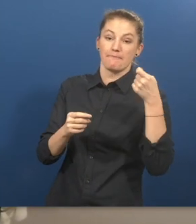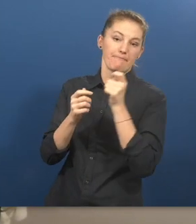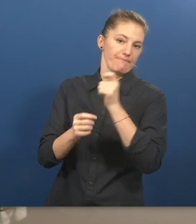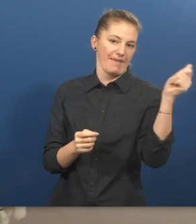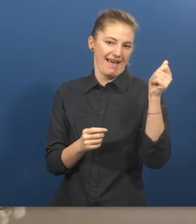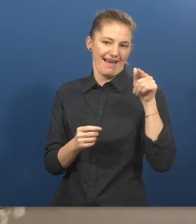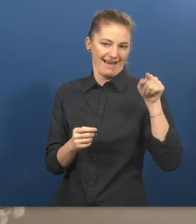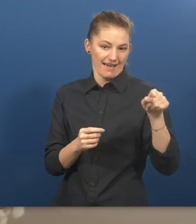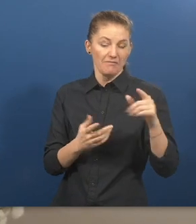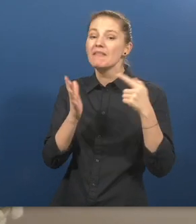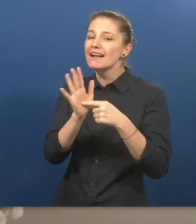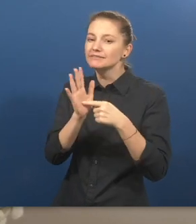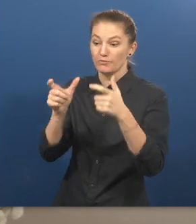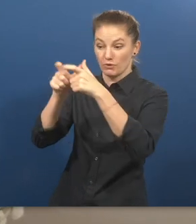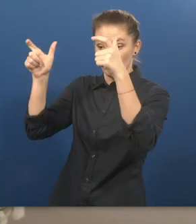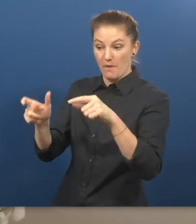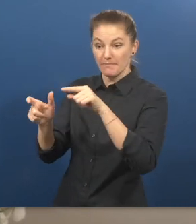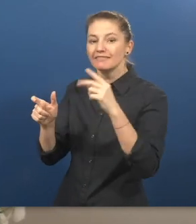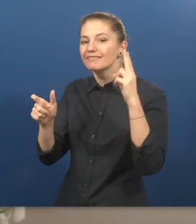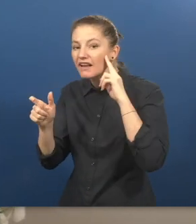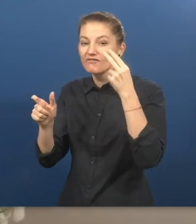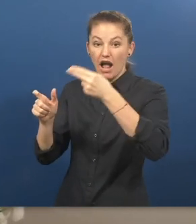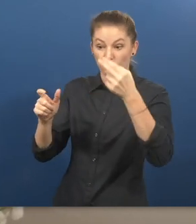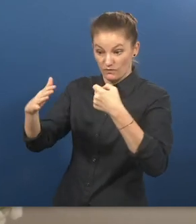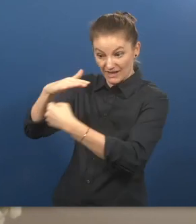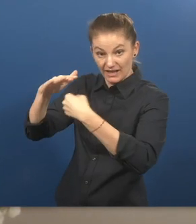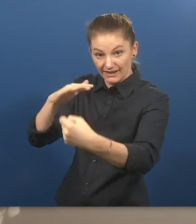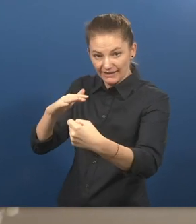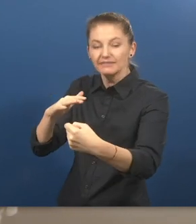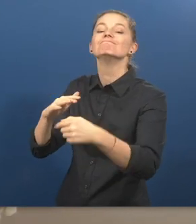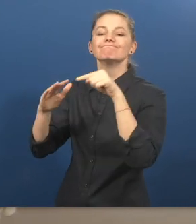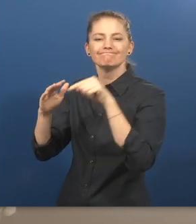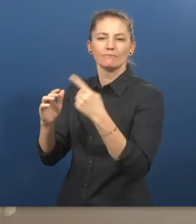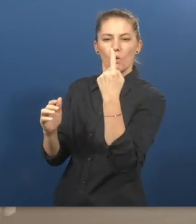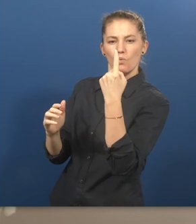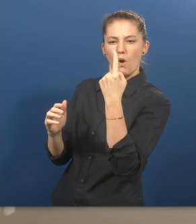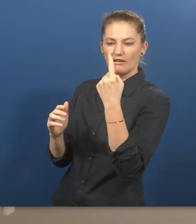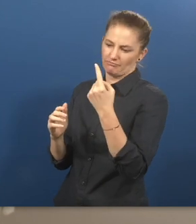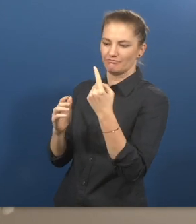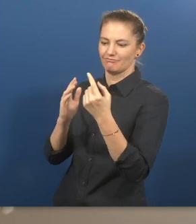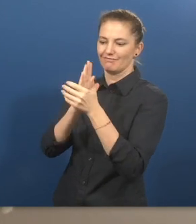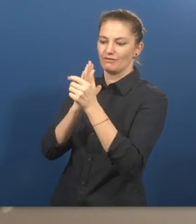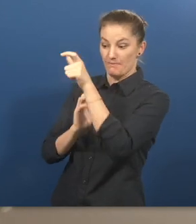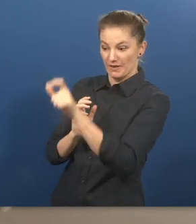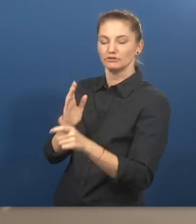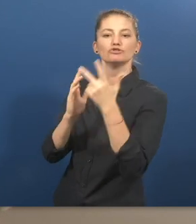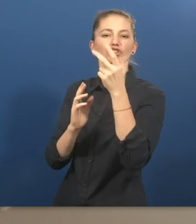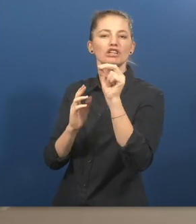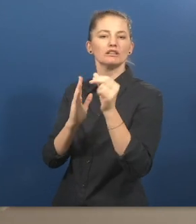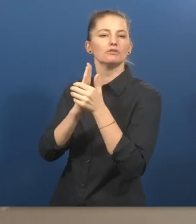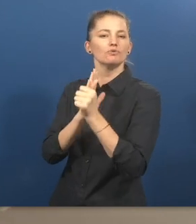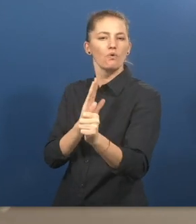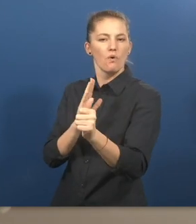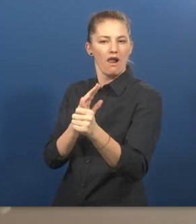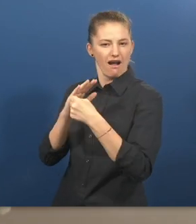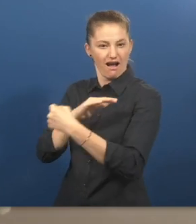per activated employee, but the final price is dependent upon the size of the company and the number of employees being activated